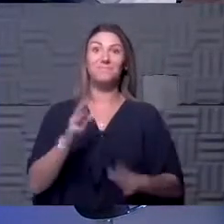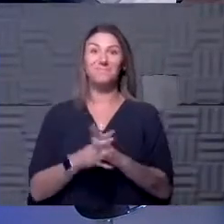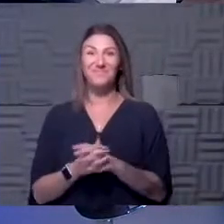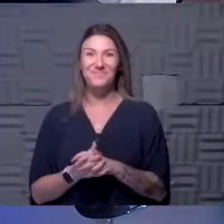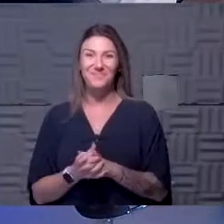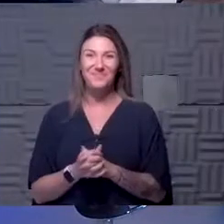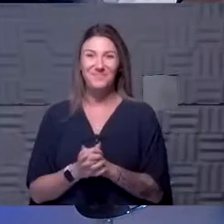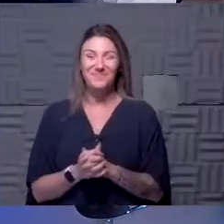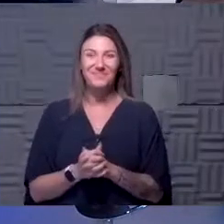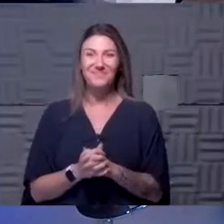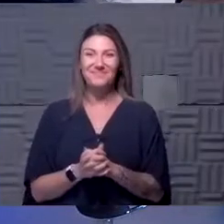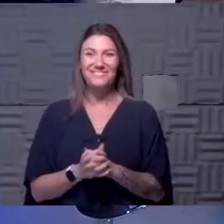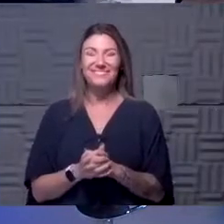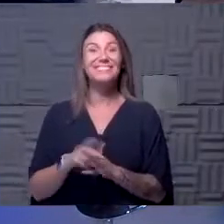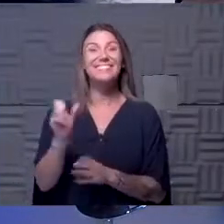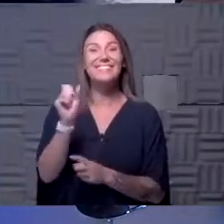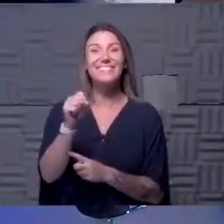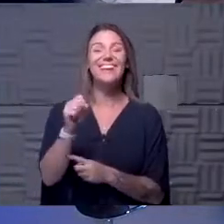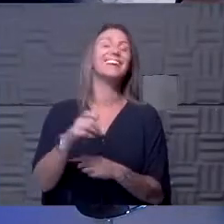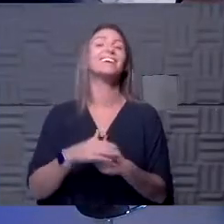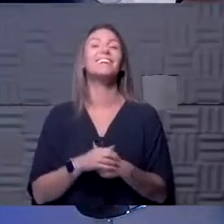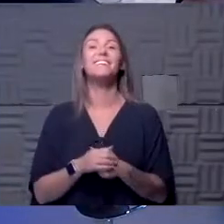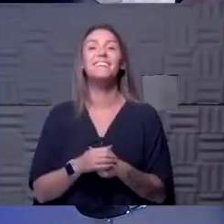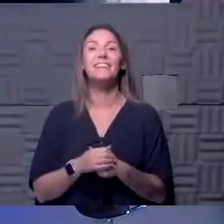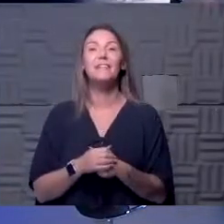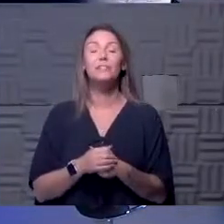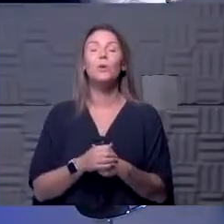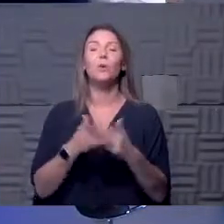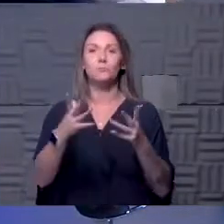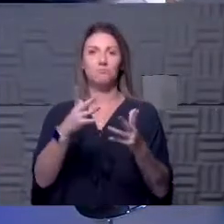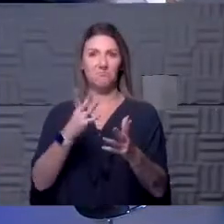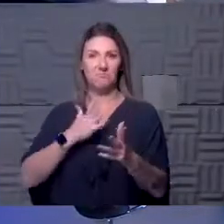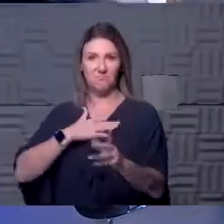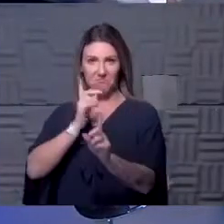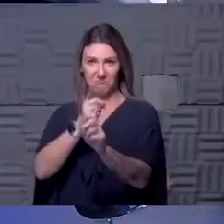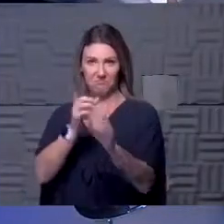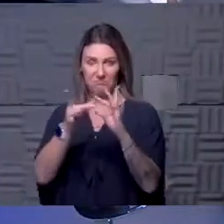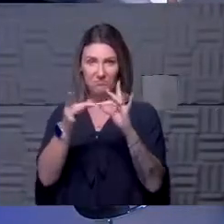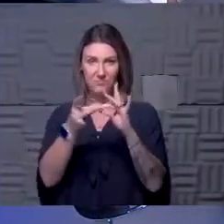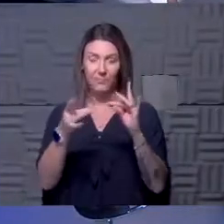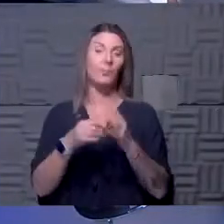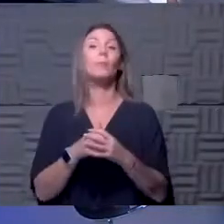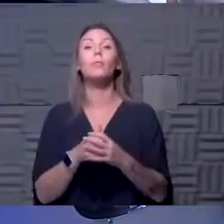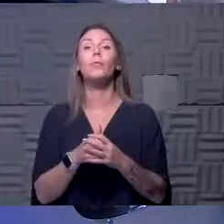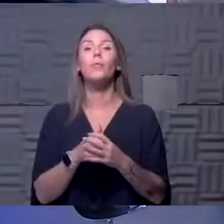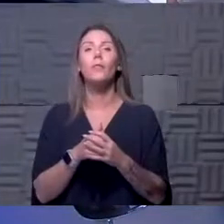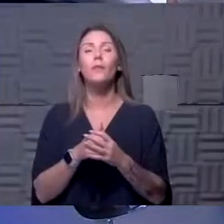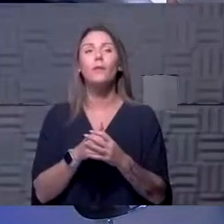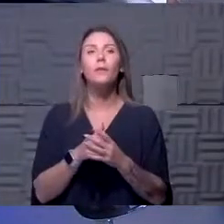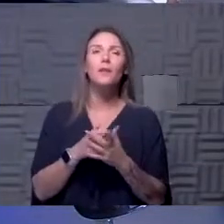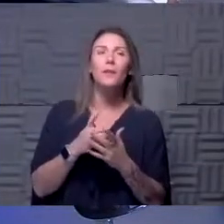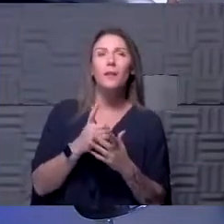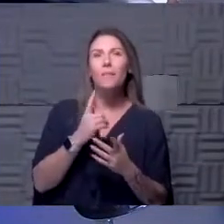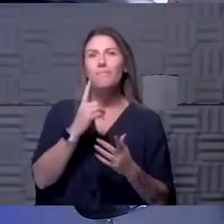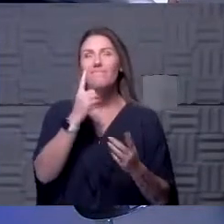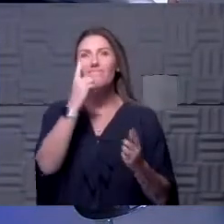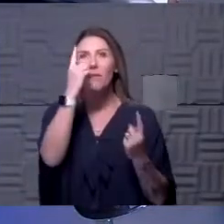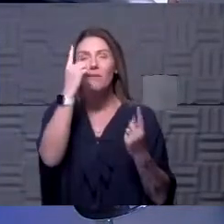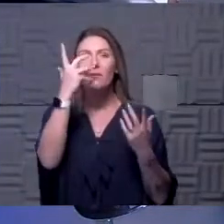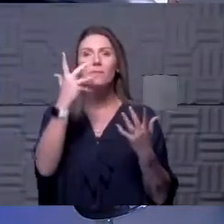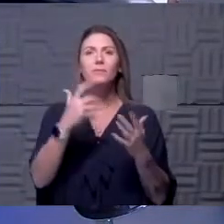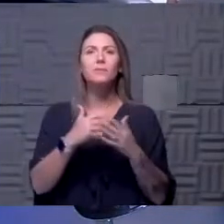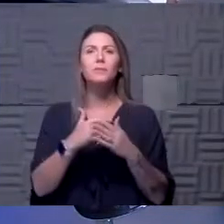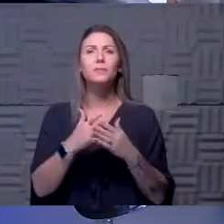Here's what I would say about that. I think that we have